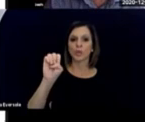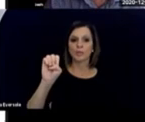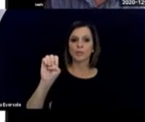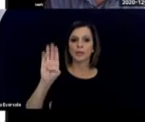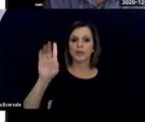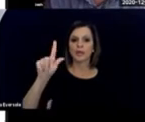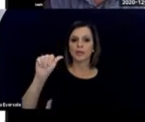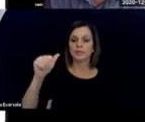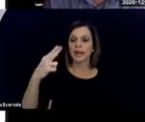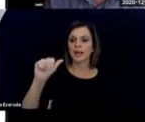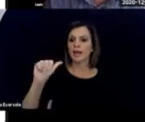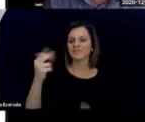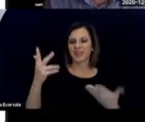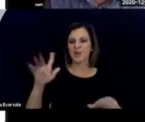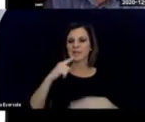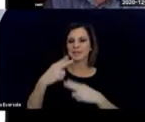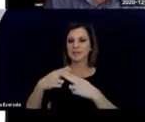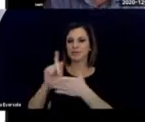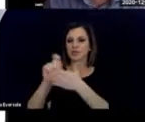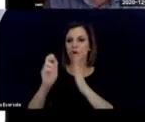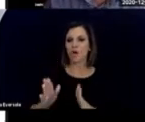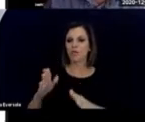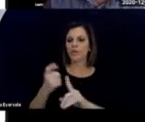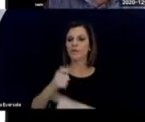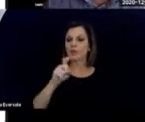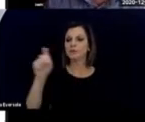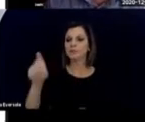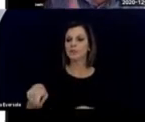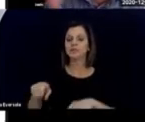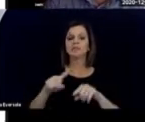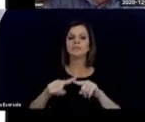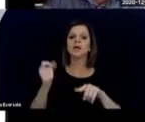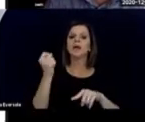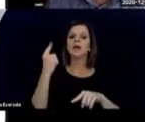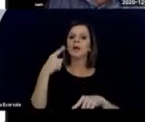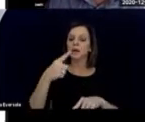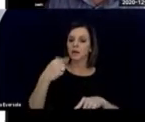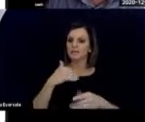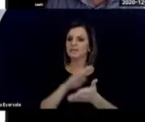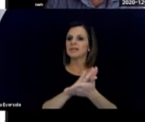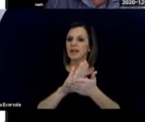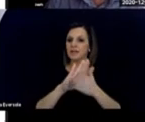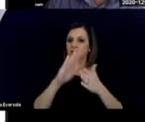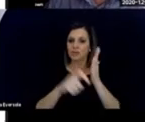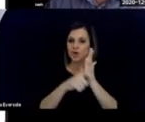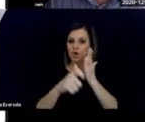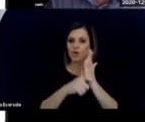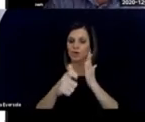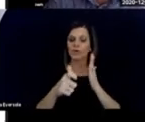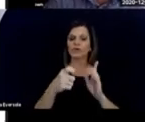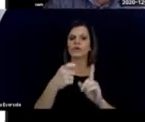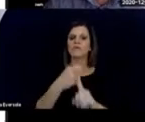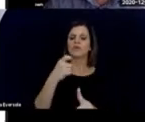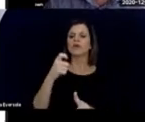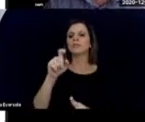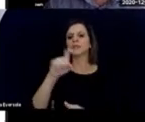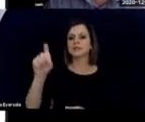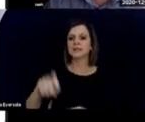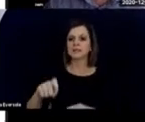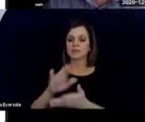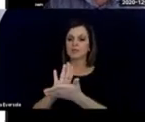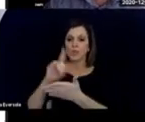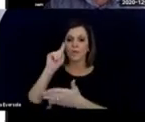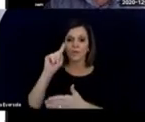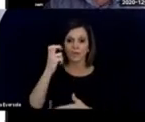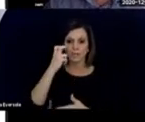Texas. There's also a nice article on the Texas School for the Blind website by Robbie. But the book is really